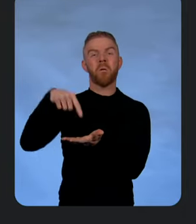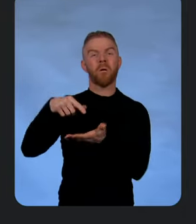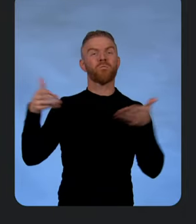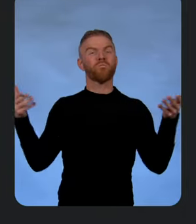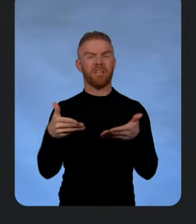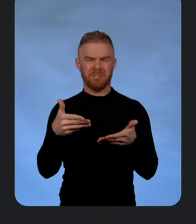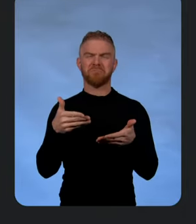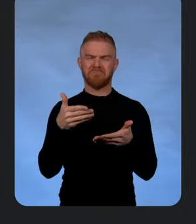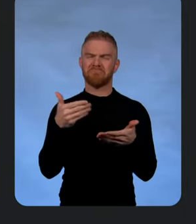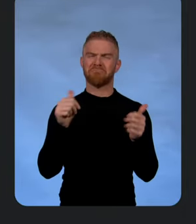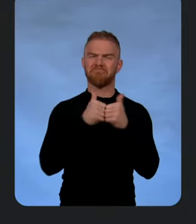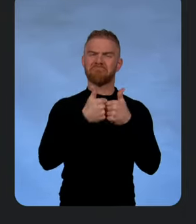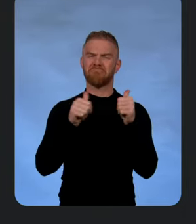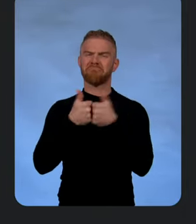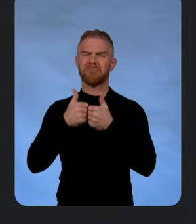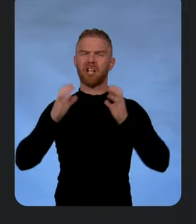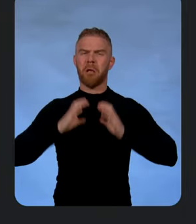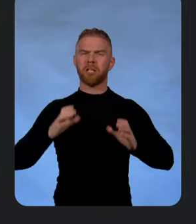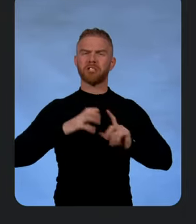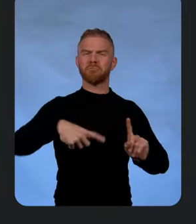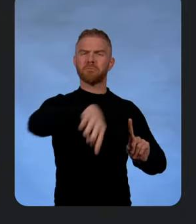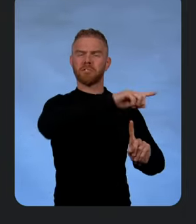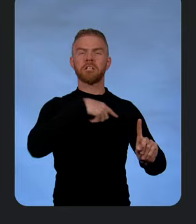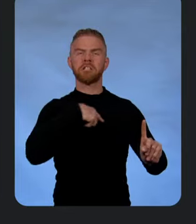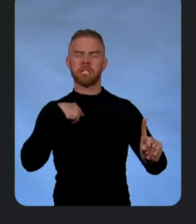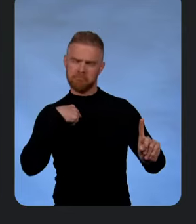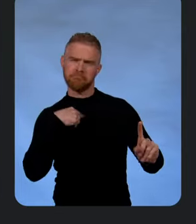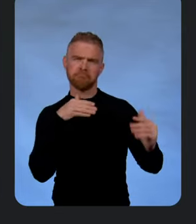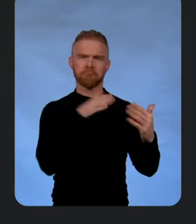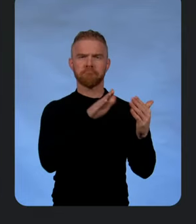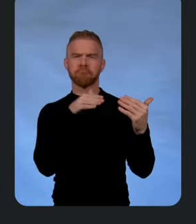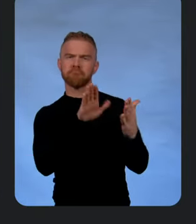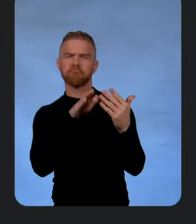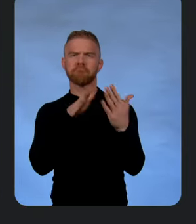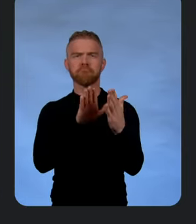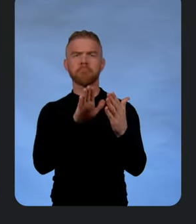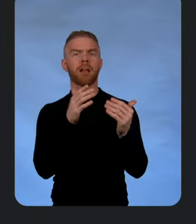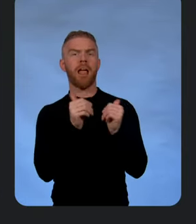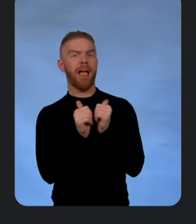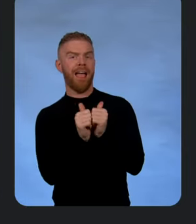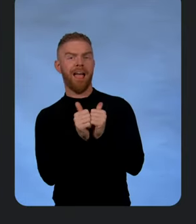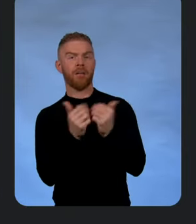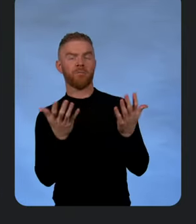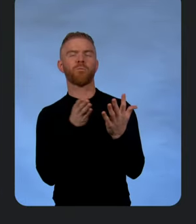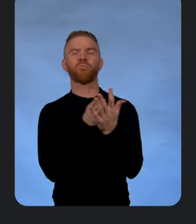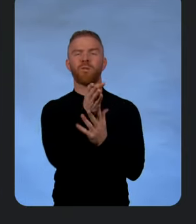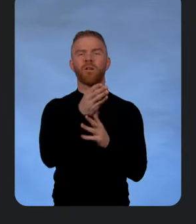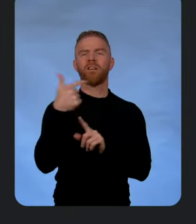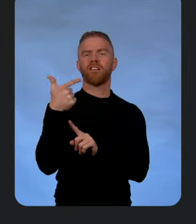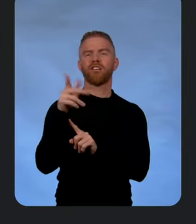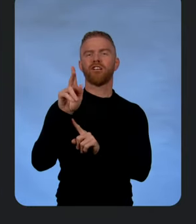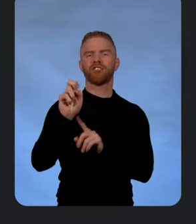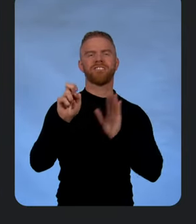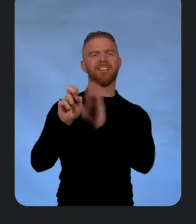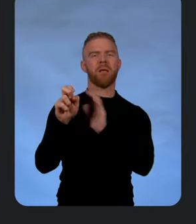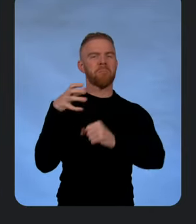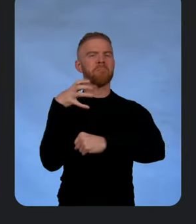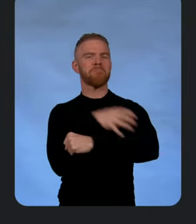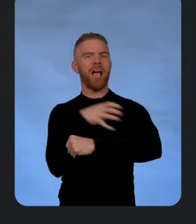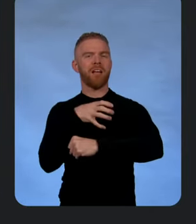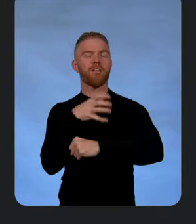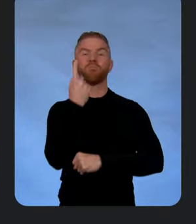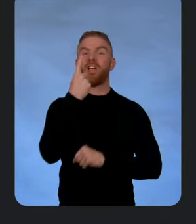you covered. And you know, what's interesting is that with AI workloads, some of the new challenges that our customers are